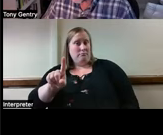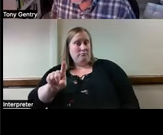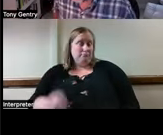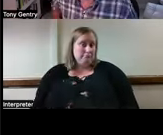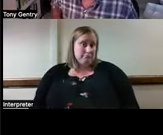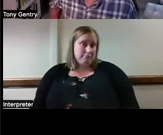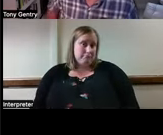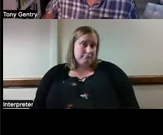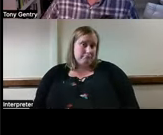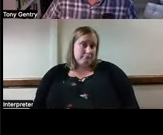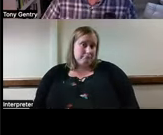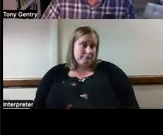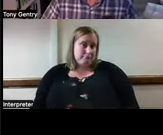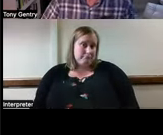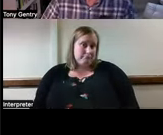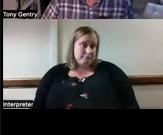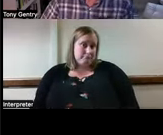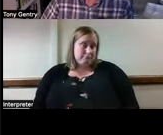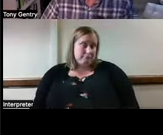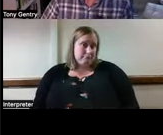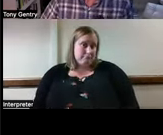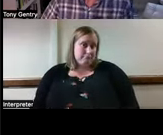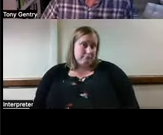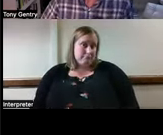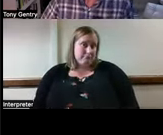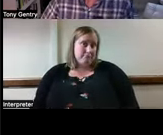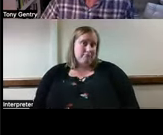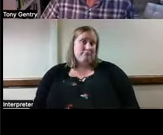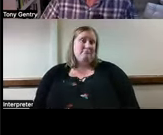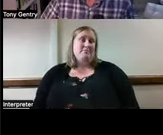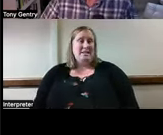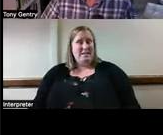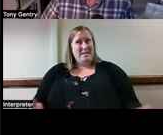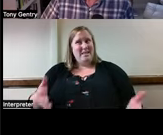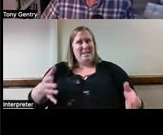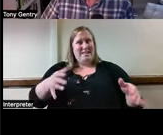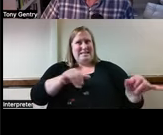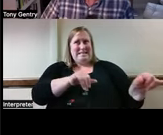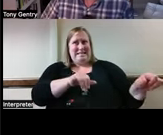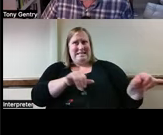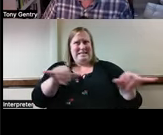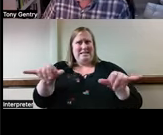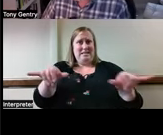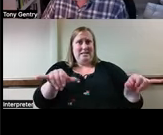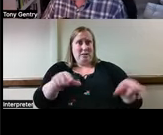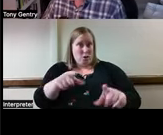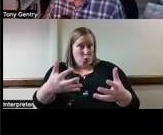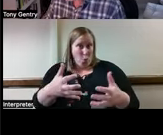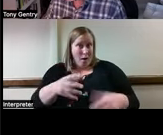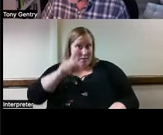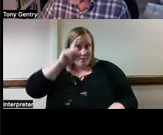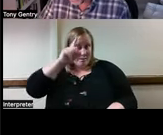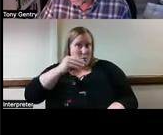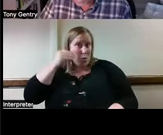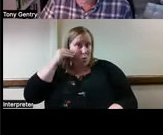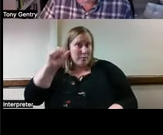Because we're getting very close to an automated nanny situation, whether we want a smart home or whether we're not.